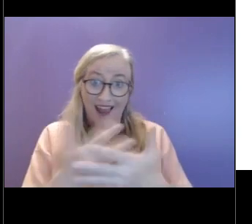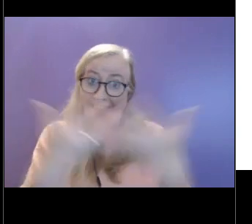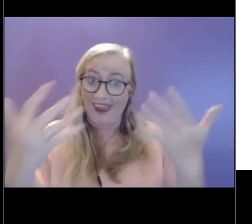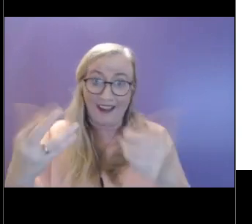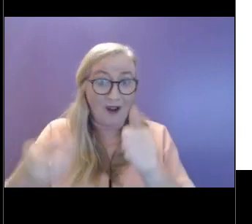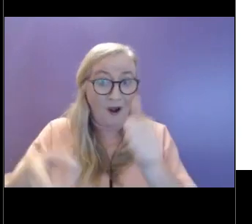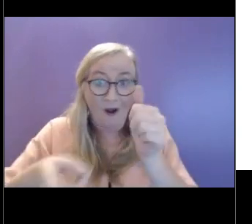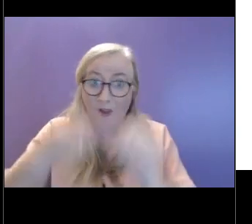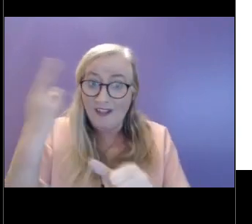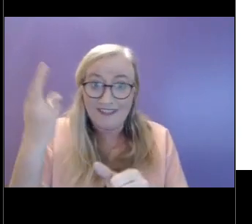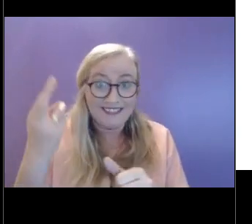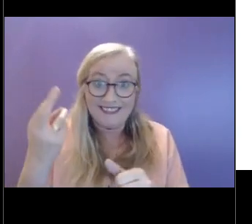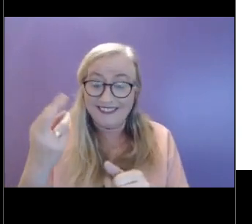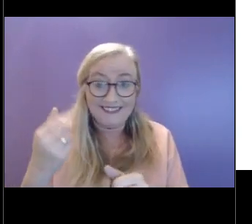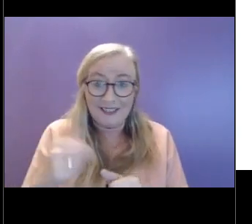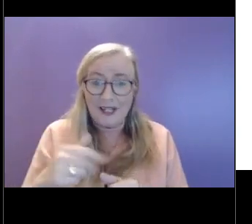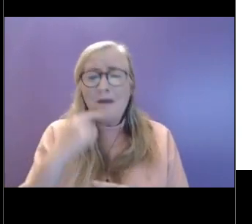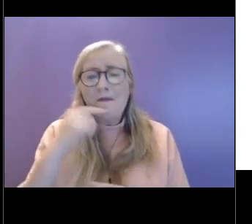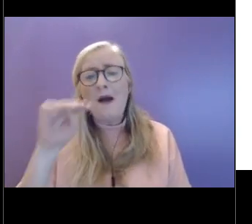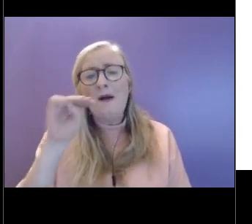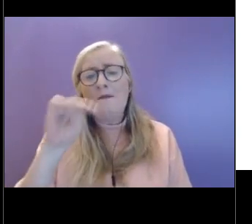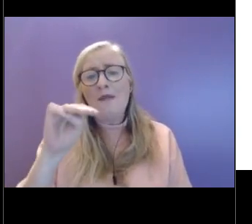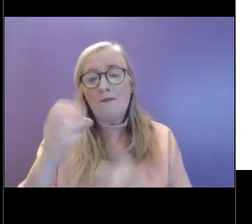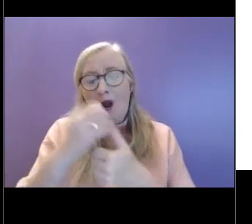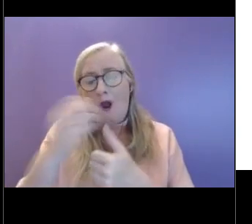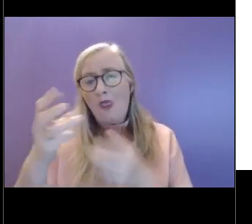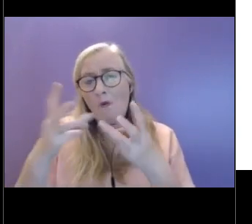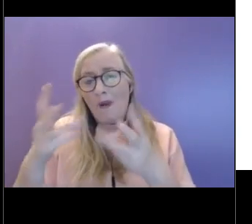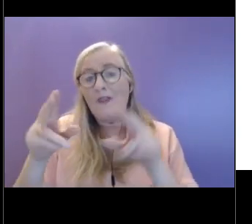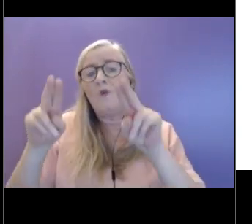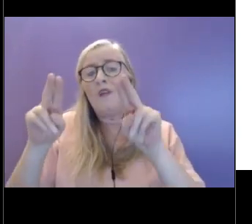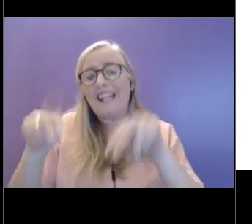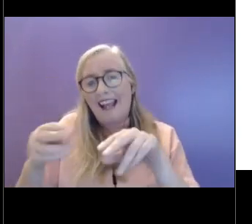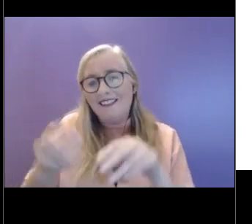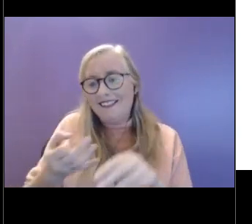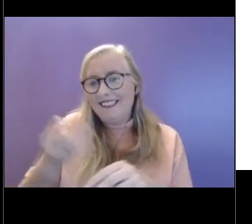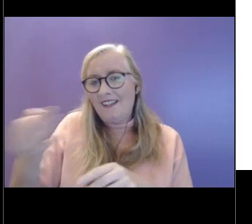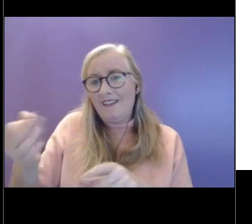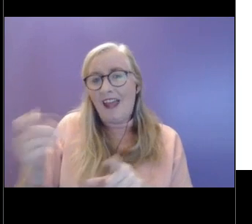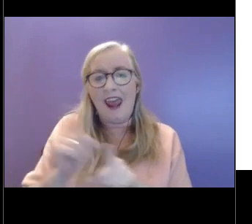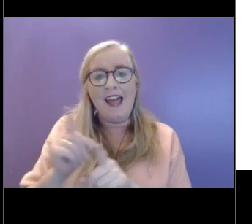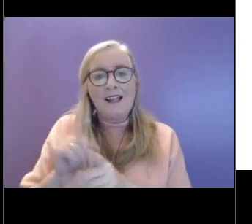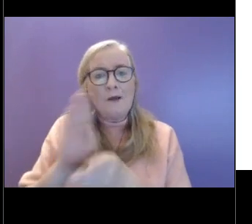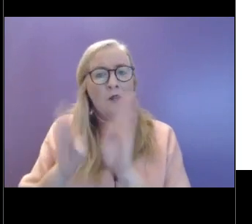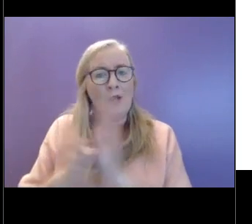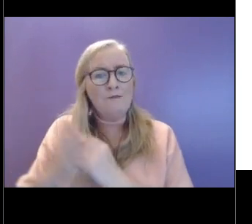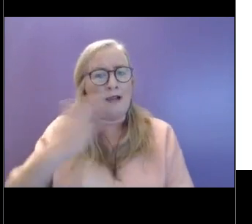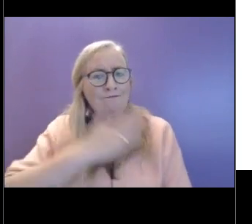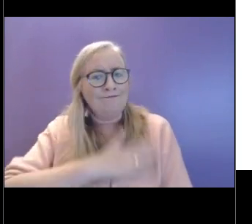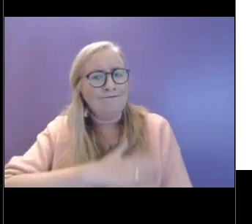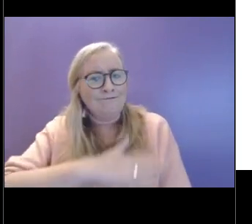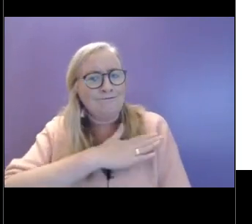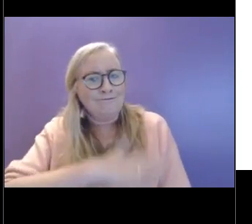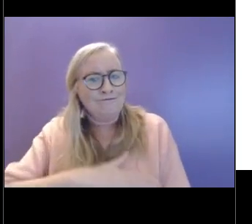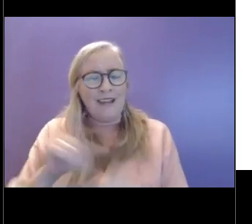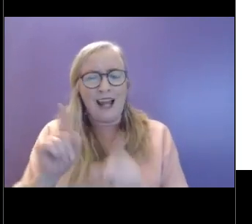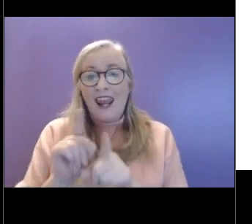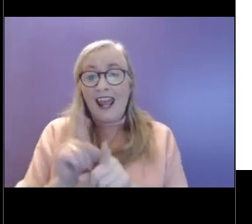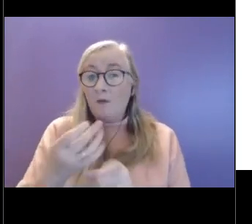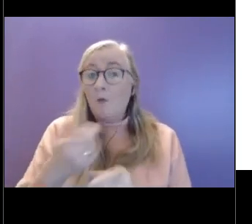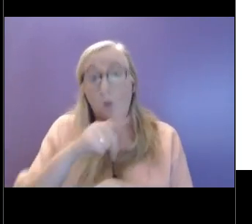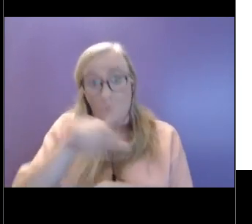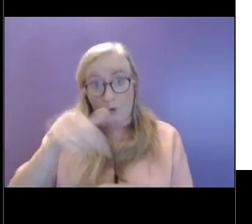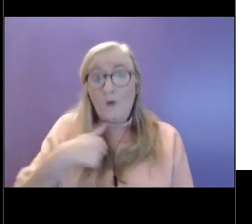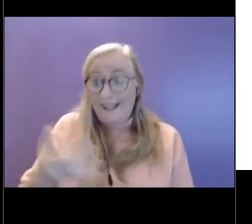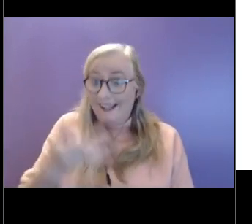And but perhaps there are other ways to do it. That's actually, you know, very nourishing. So, you know, we give a lot to our families,